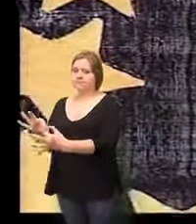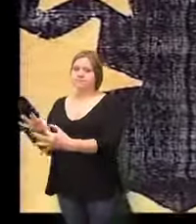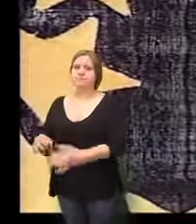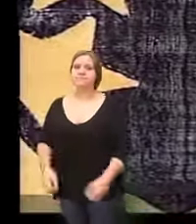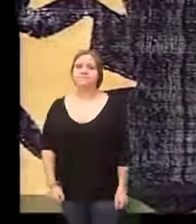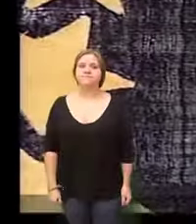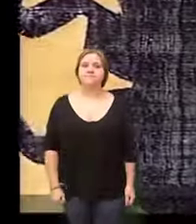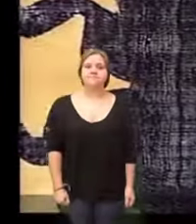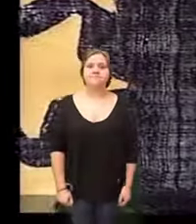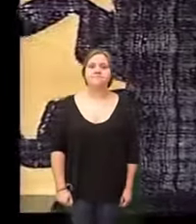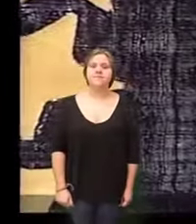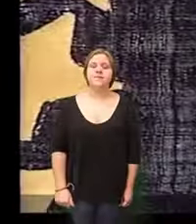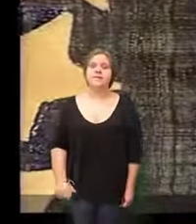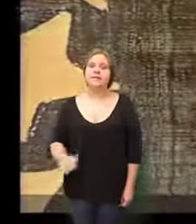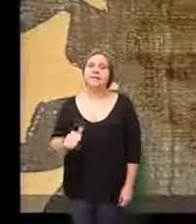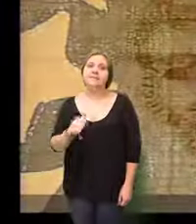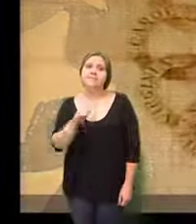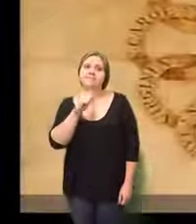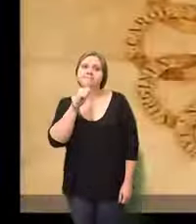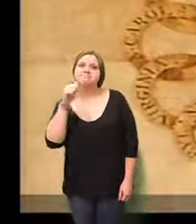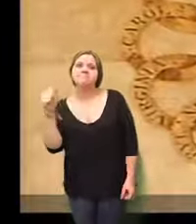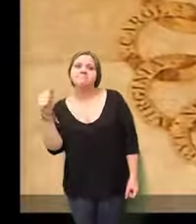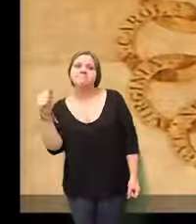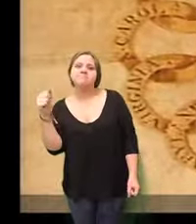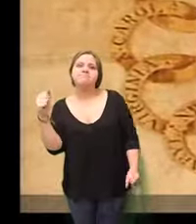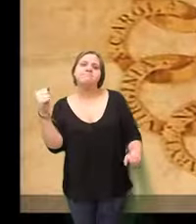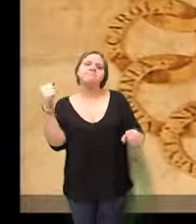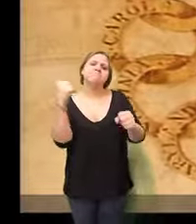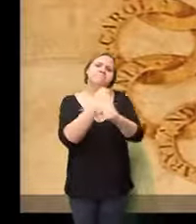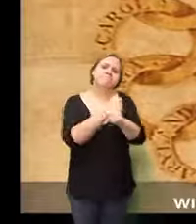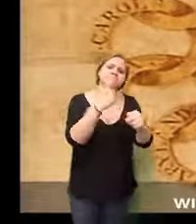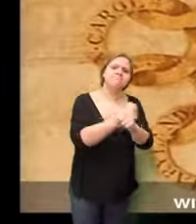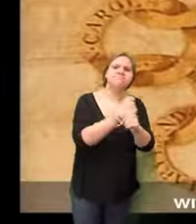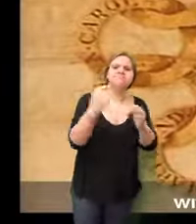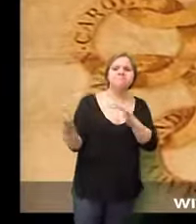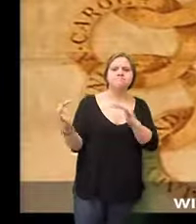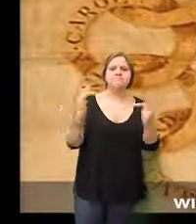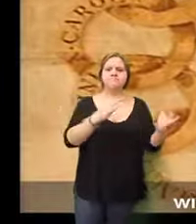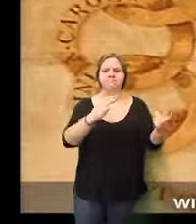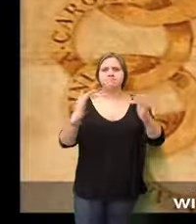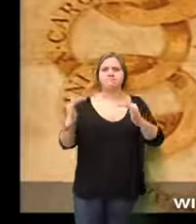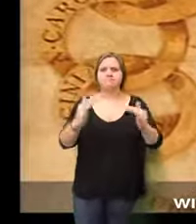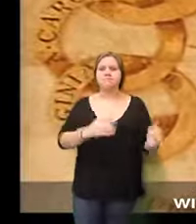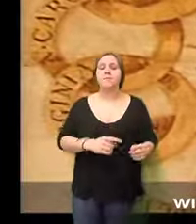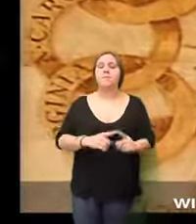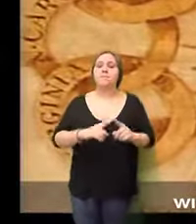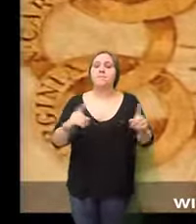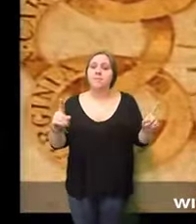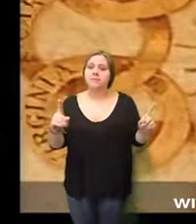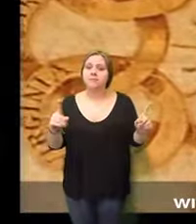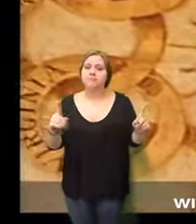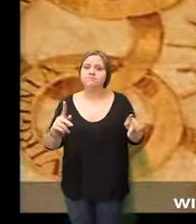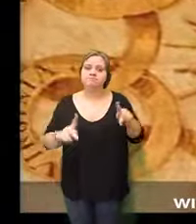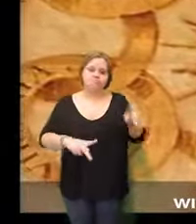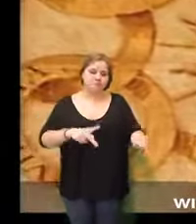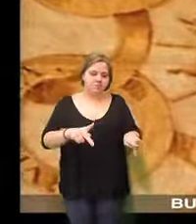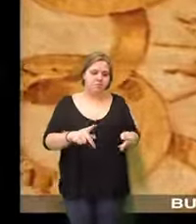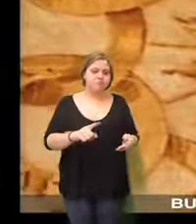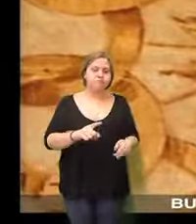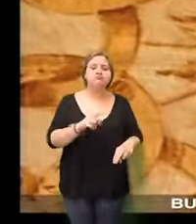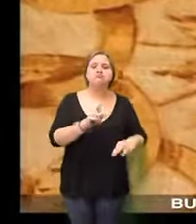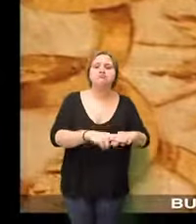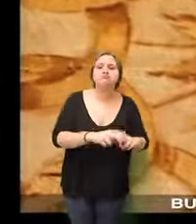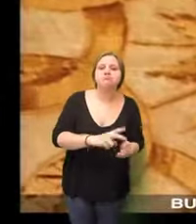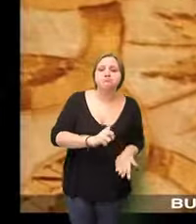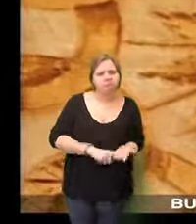fought not with bullets and swords